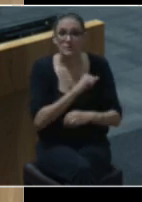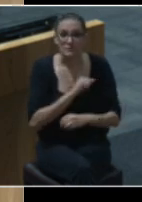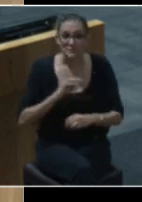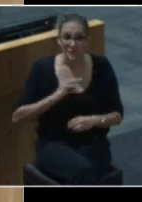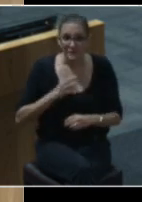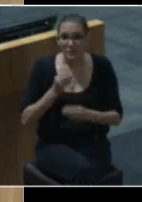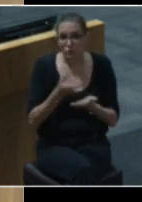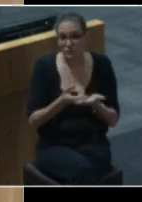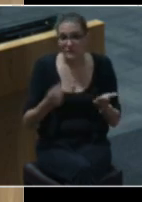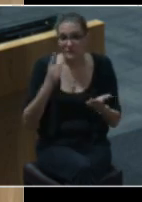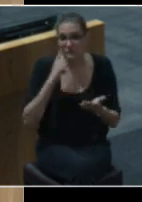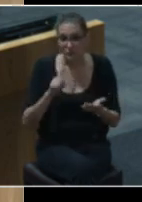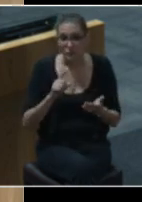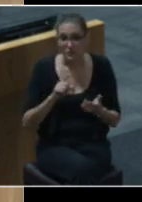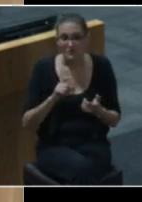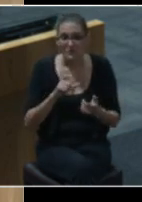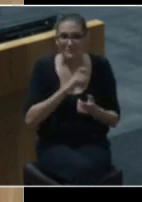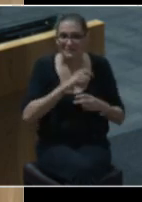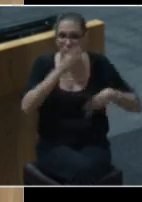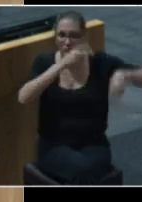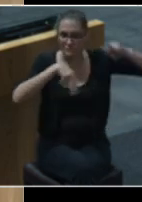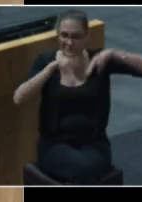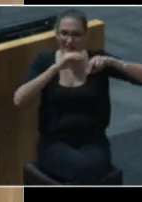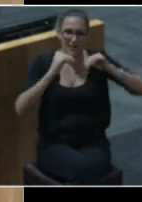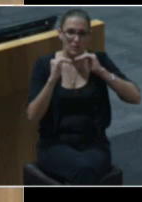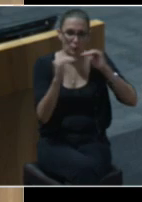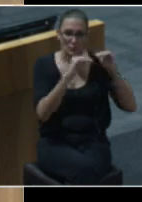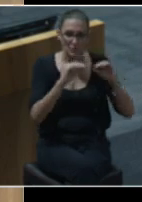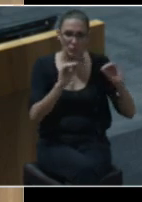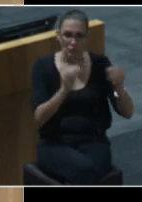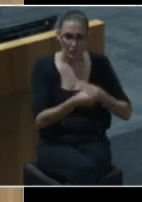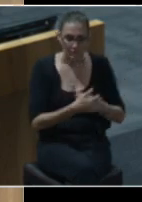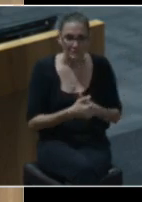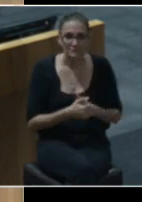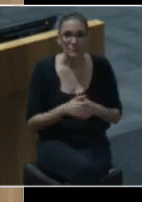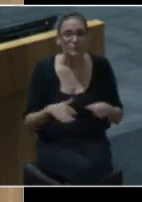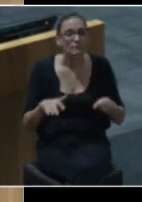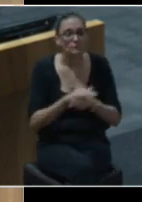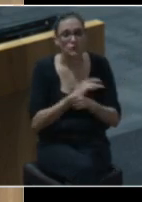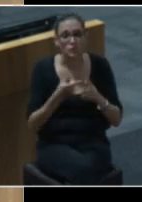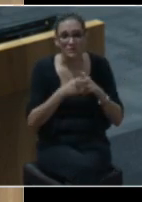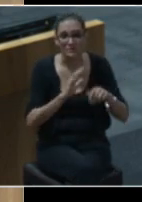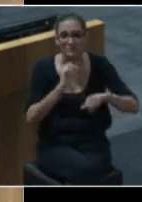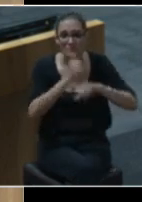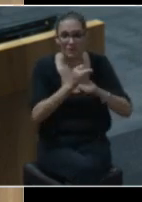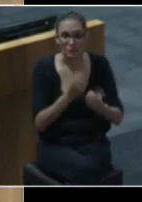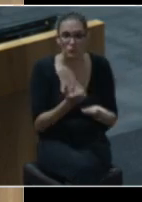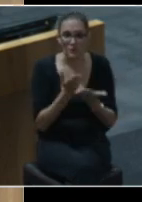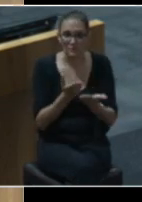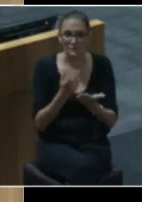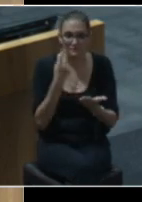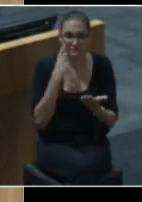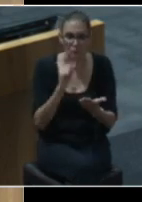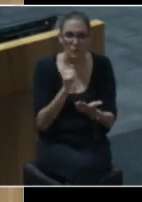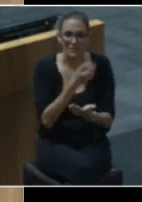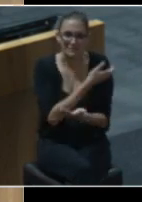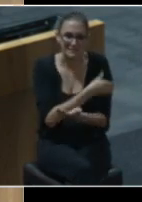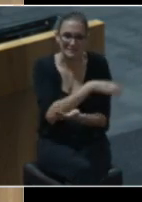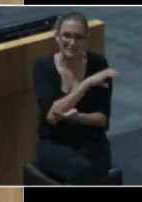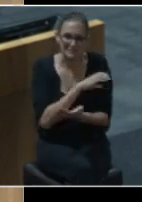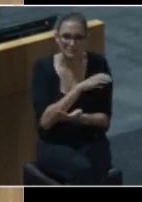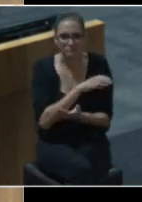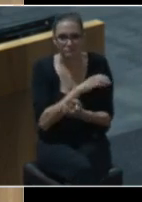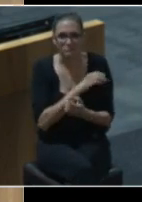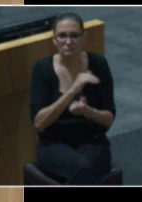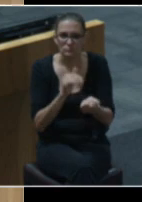resources for the Office of Police Oversight and the Equity Office, full implementation of the recommendations for a clinician-based approach to